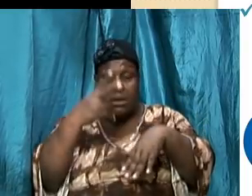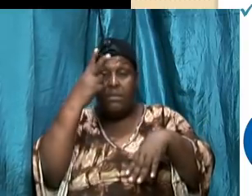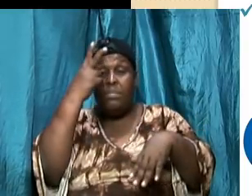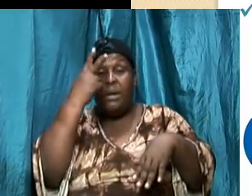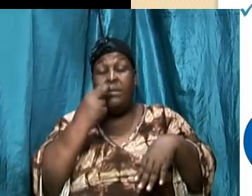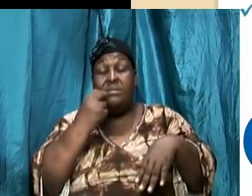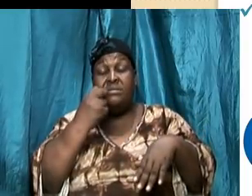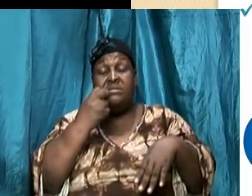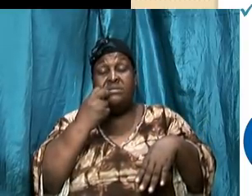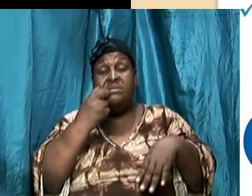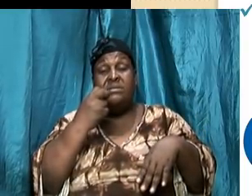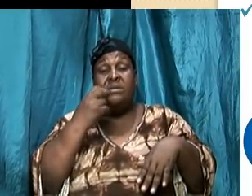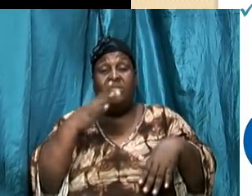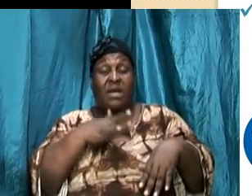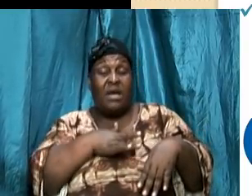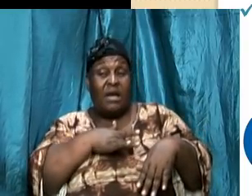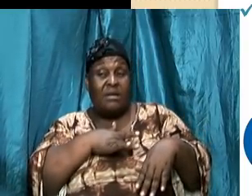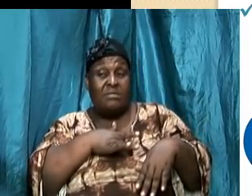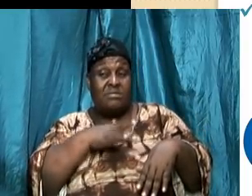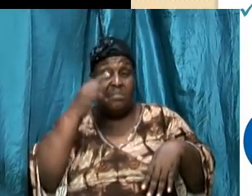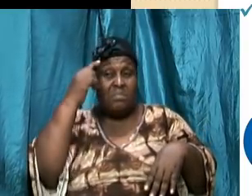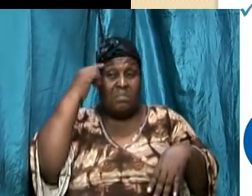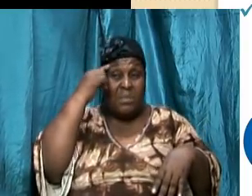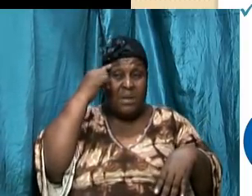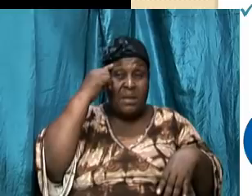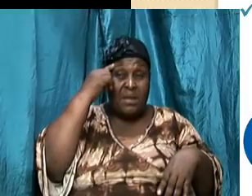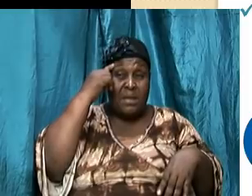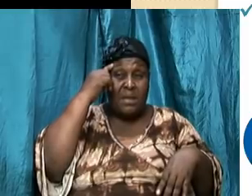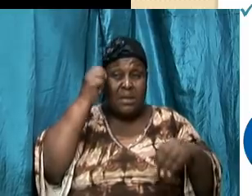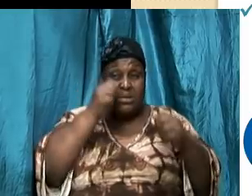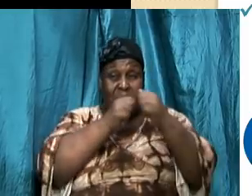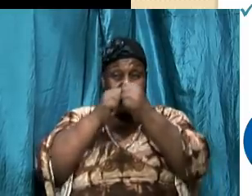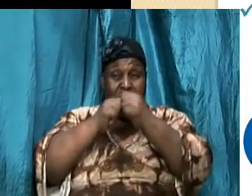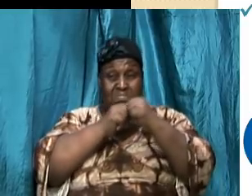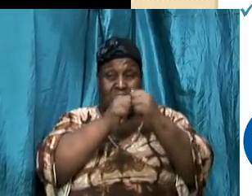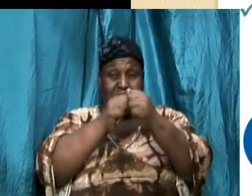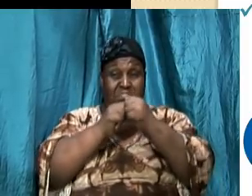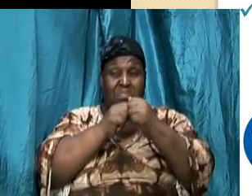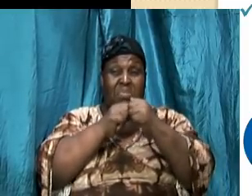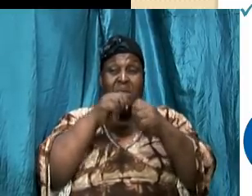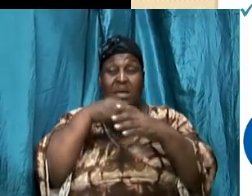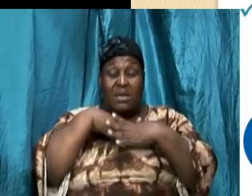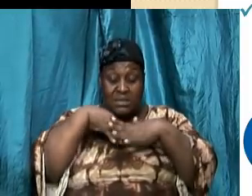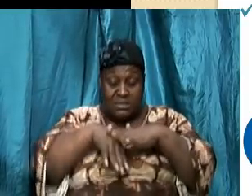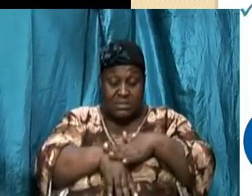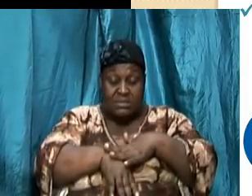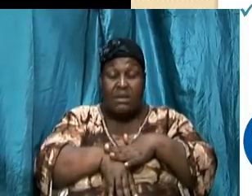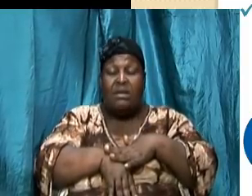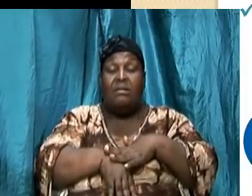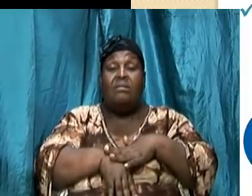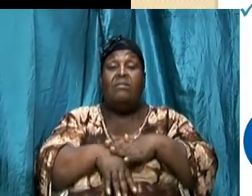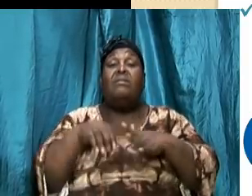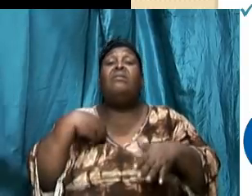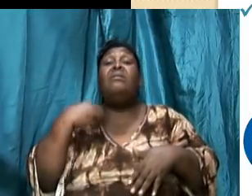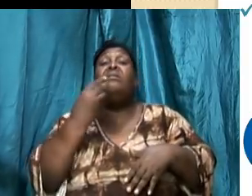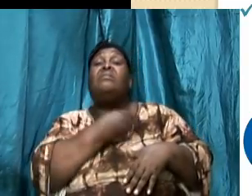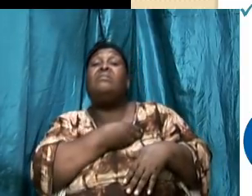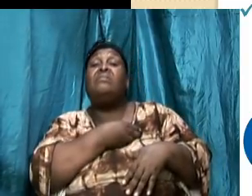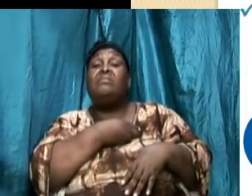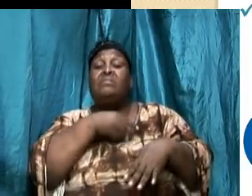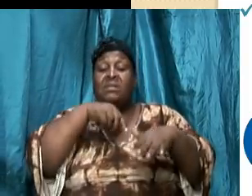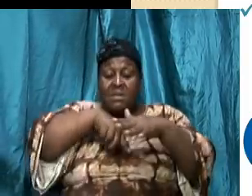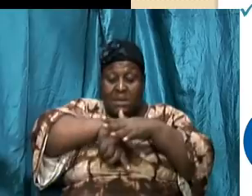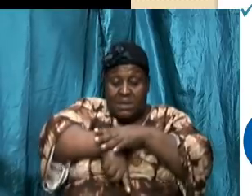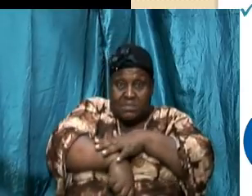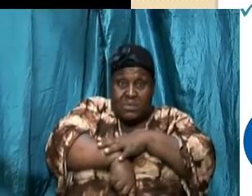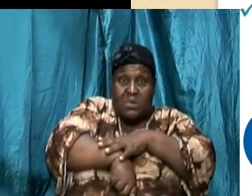heart mind that together the recesses the inside part of us the deep down part